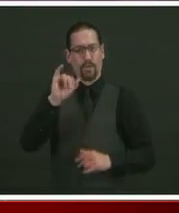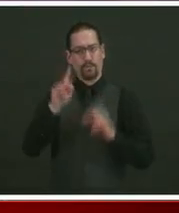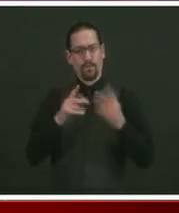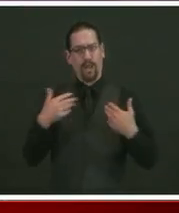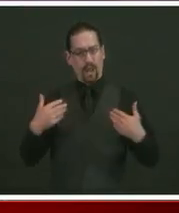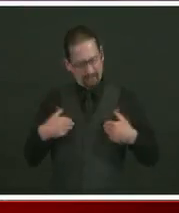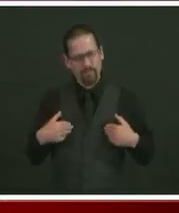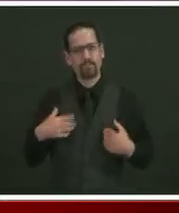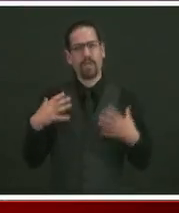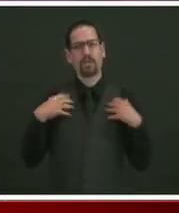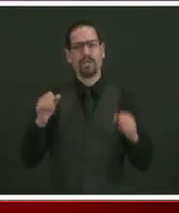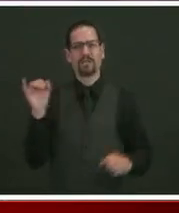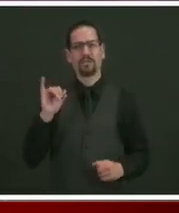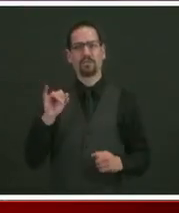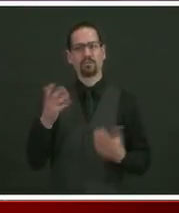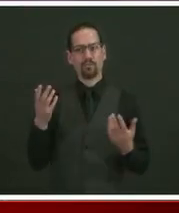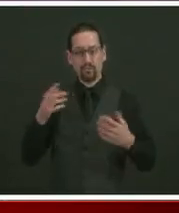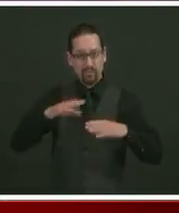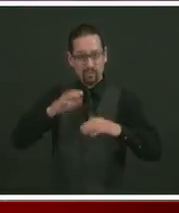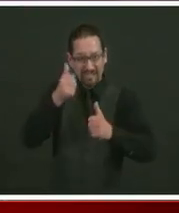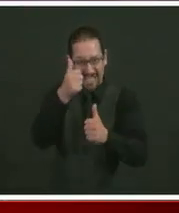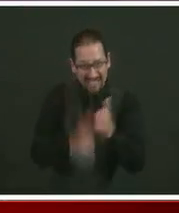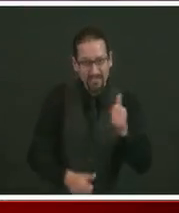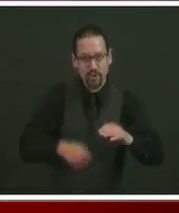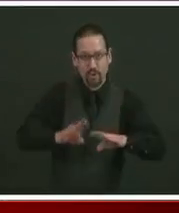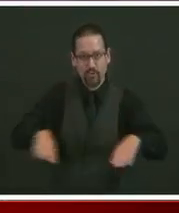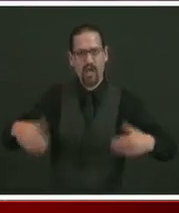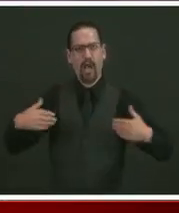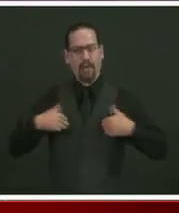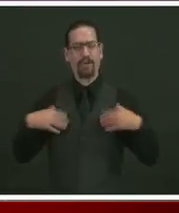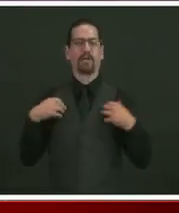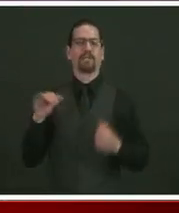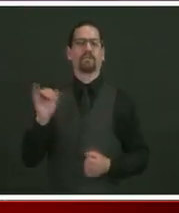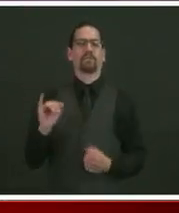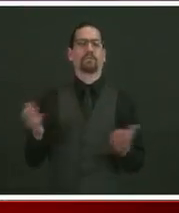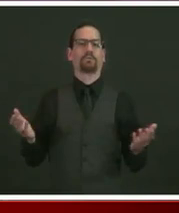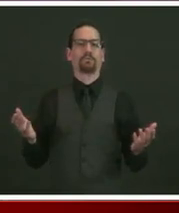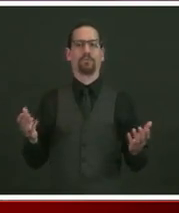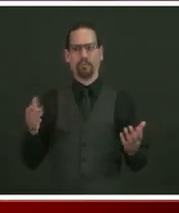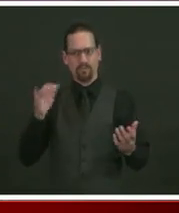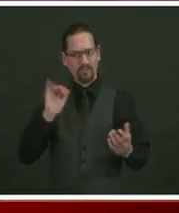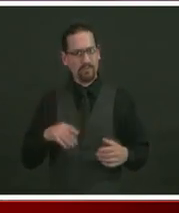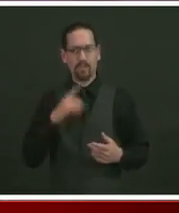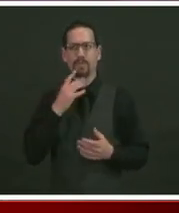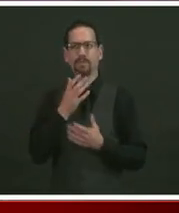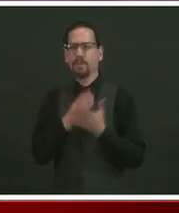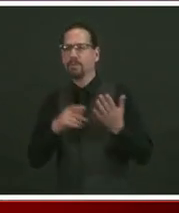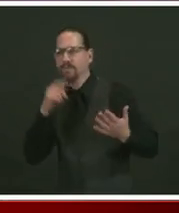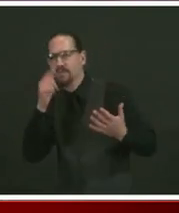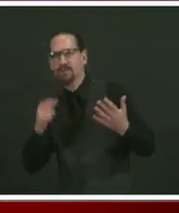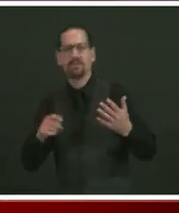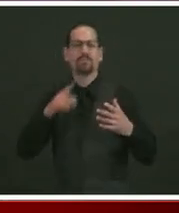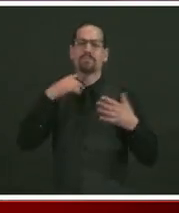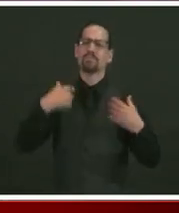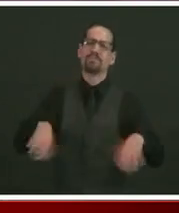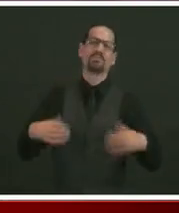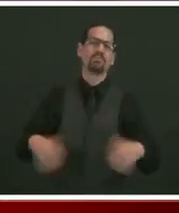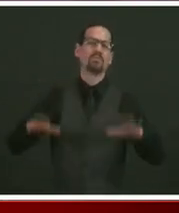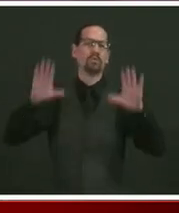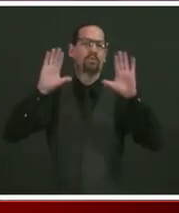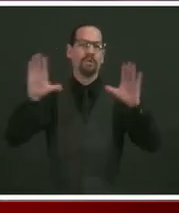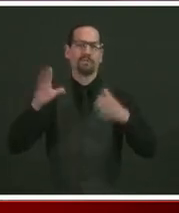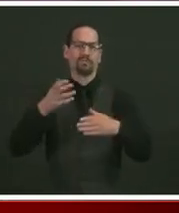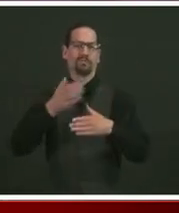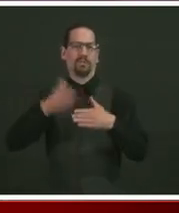every child has health insurance. In some ways, we have excellent results, and I'm